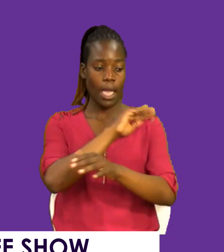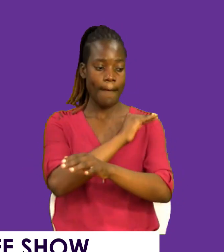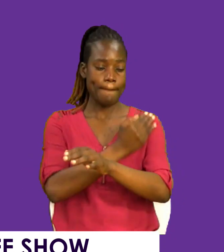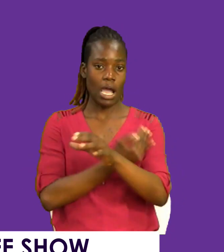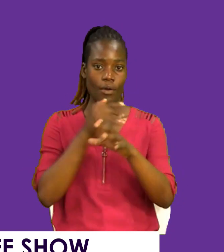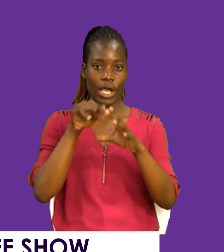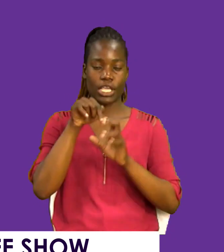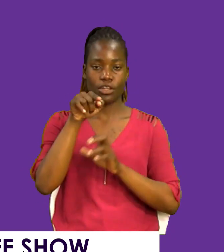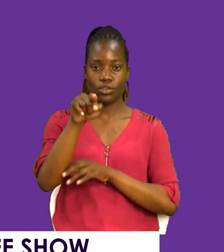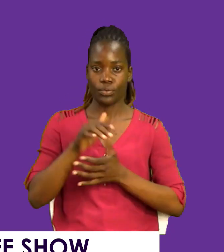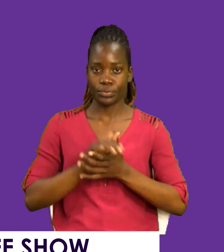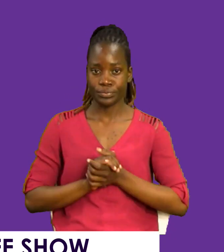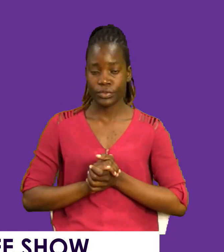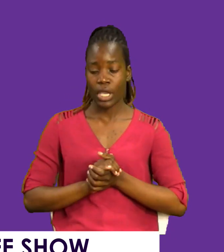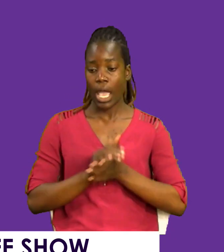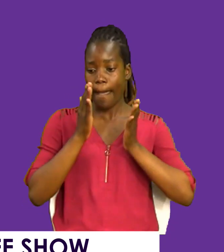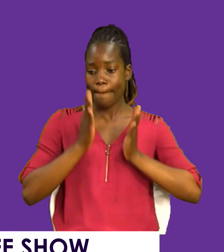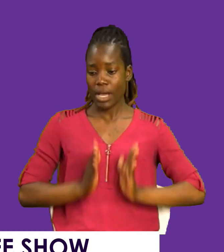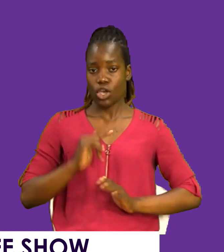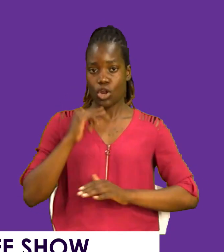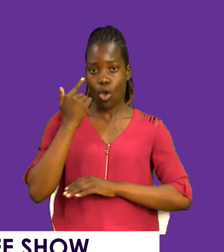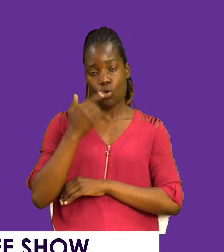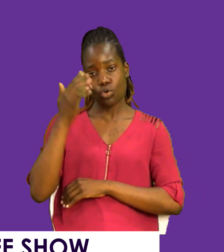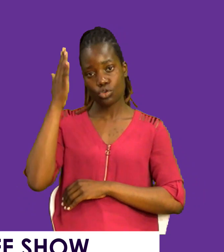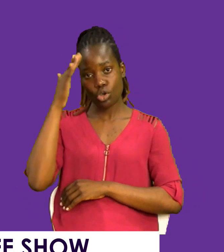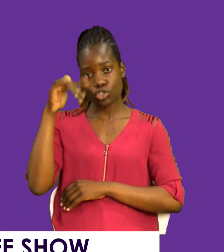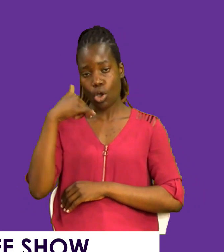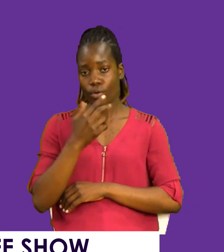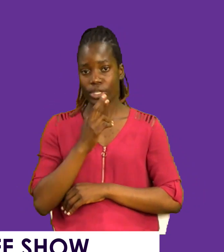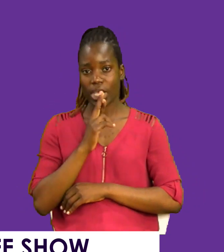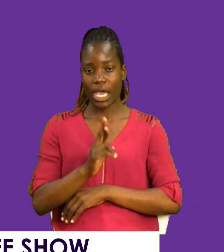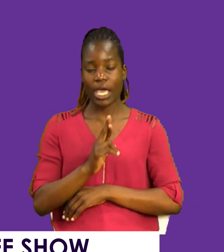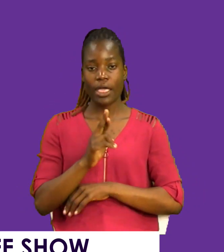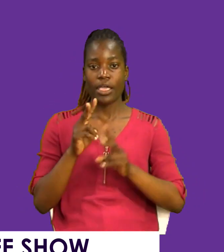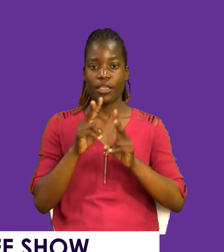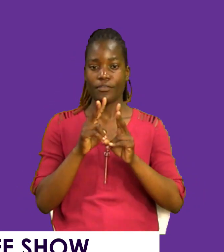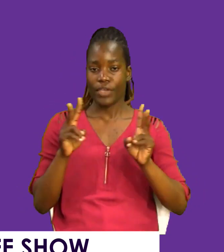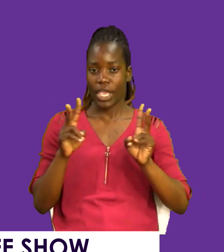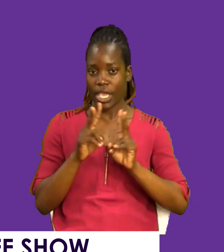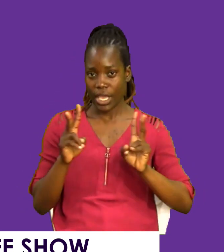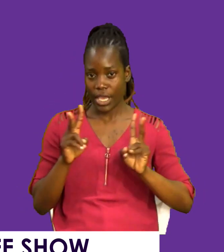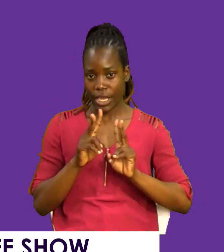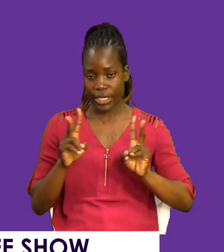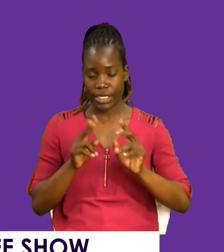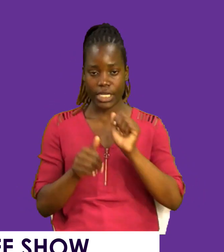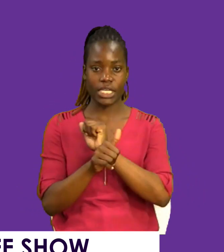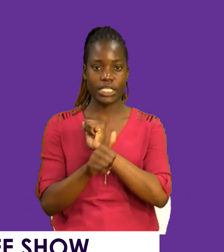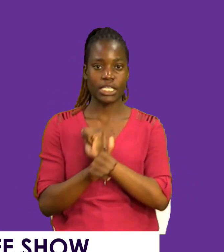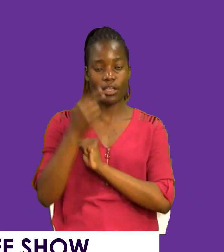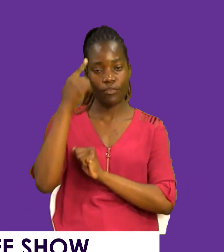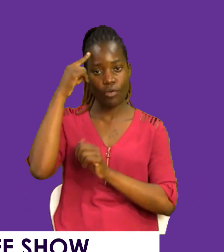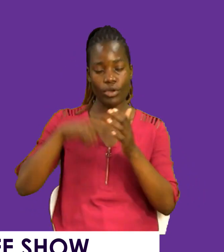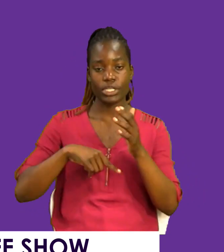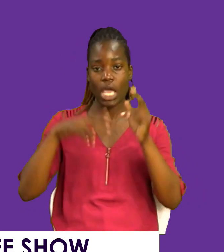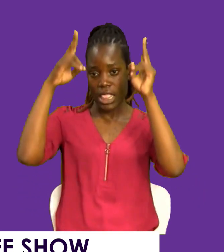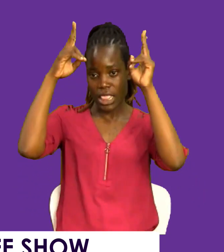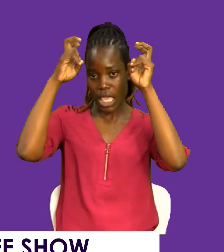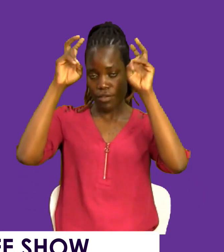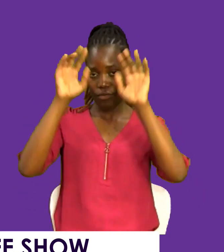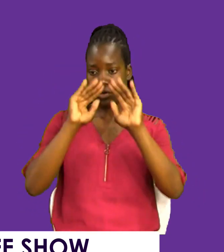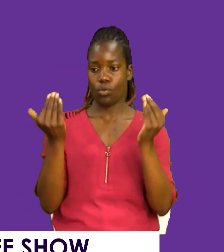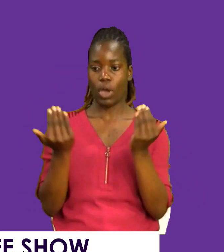in you. Somebody who discovers who they are is very dangerous for the evil world.